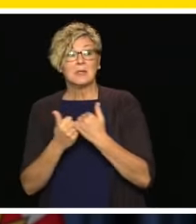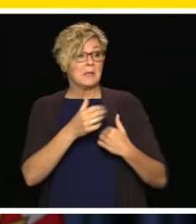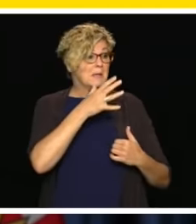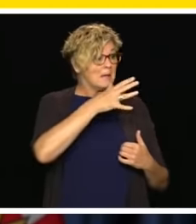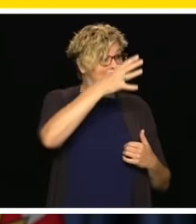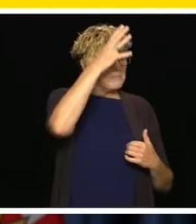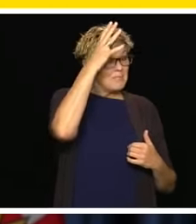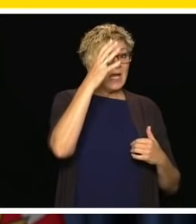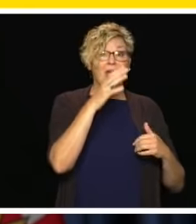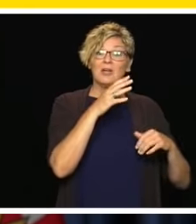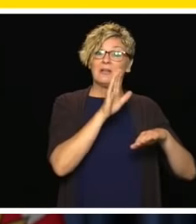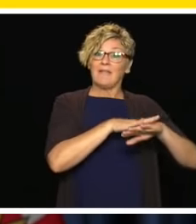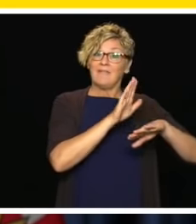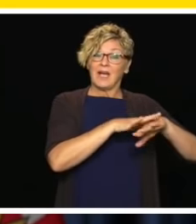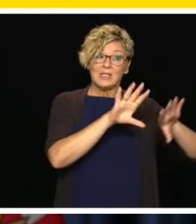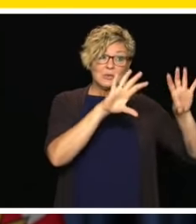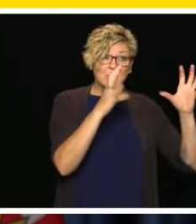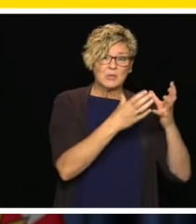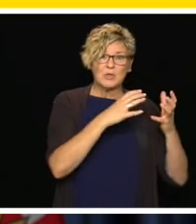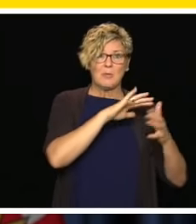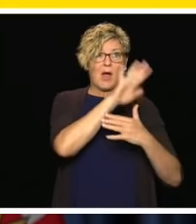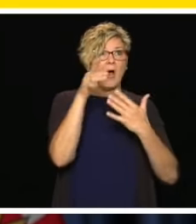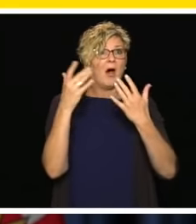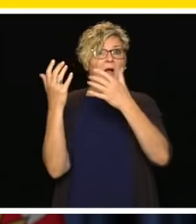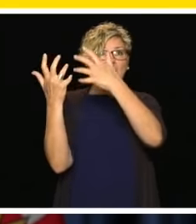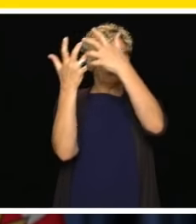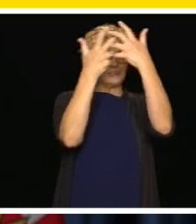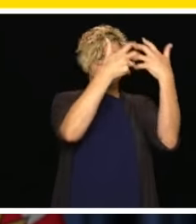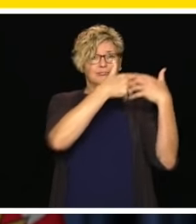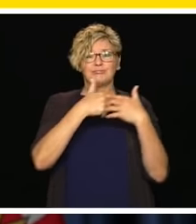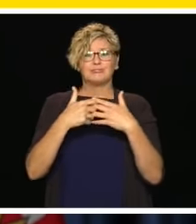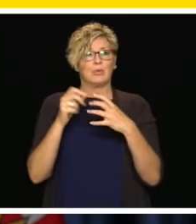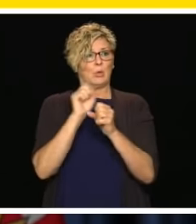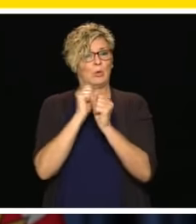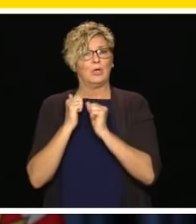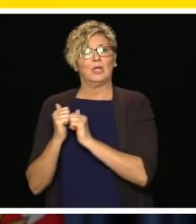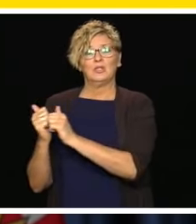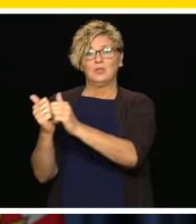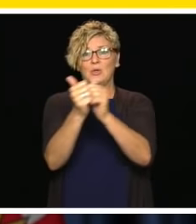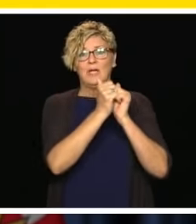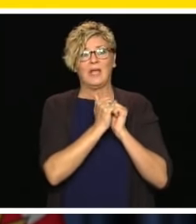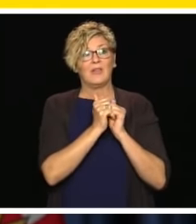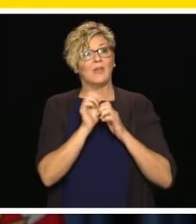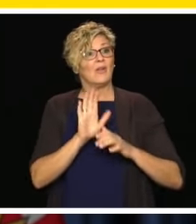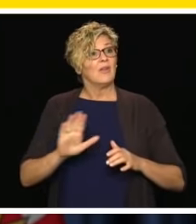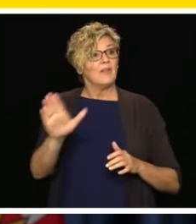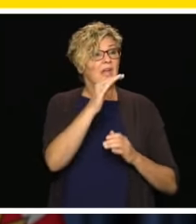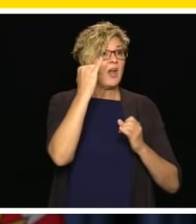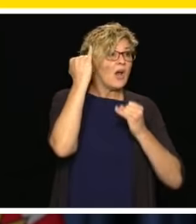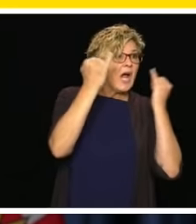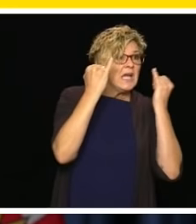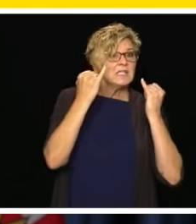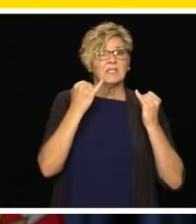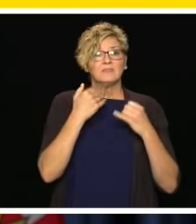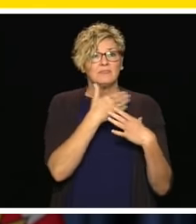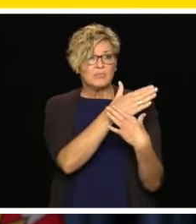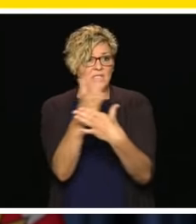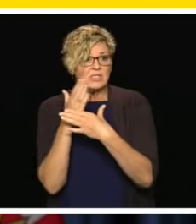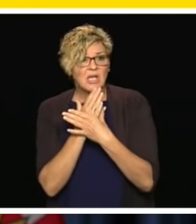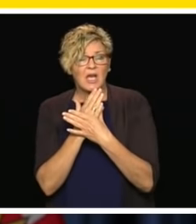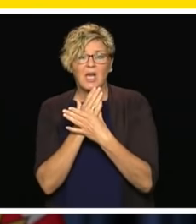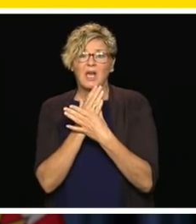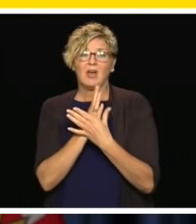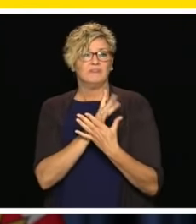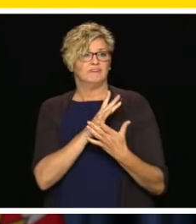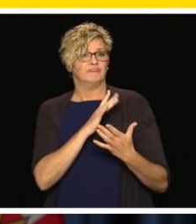of Parent Advisory Councils. All of these essential partners have given valuable input into the safe plan that we have announced